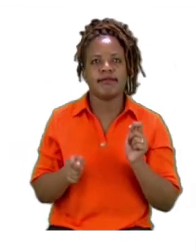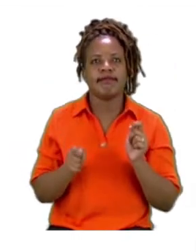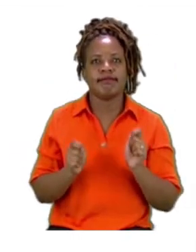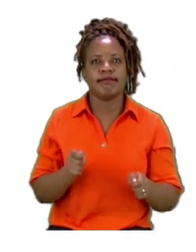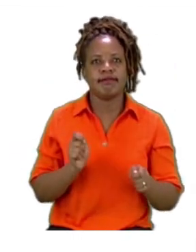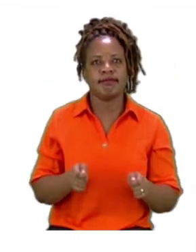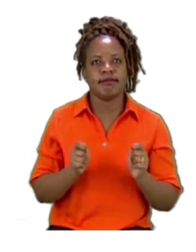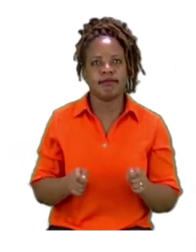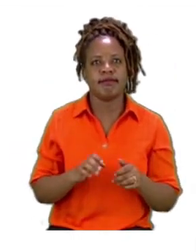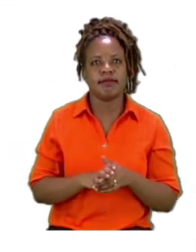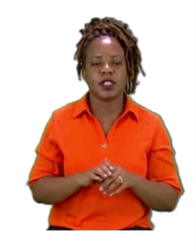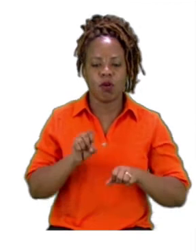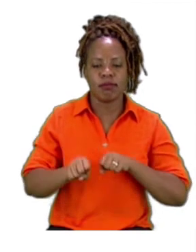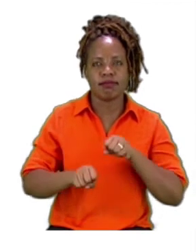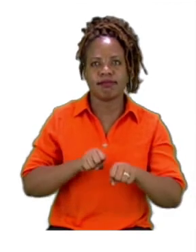bicycle,